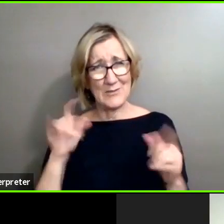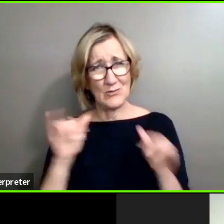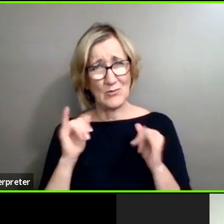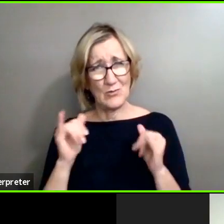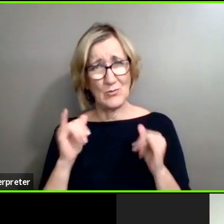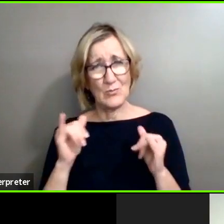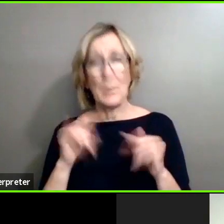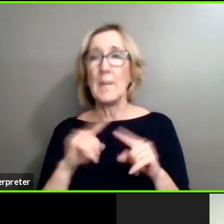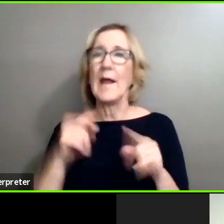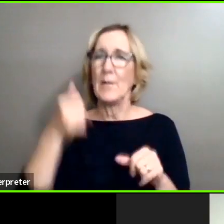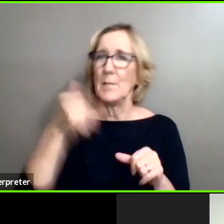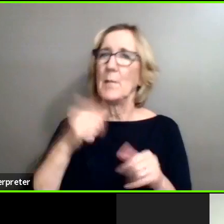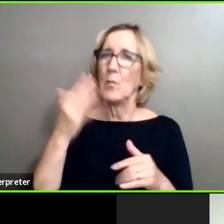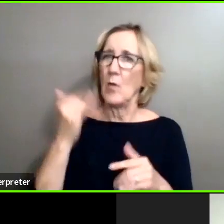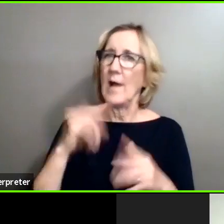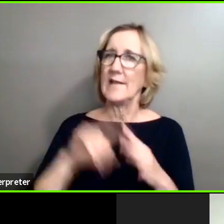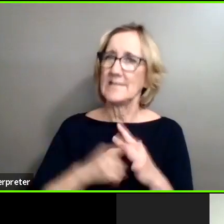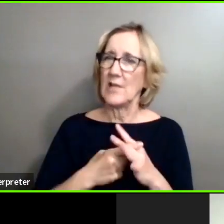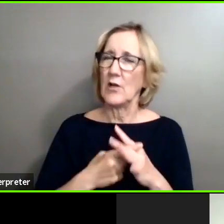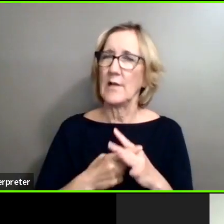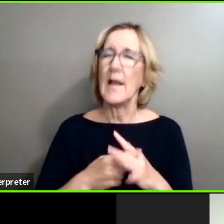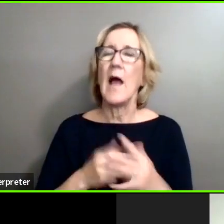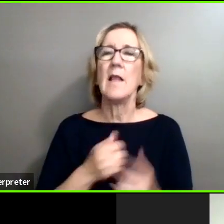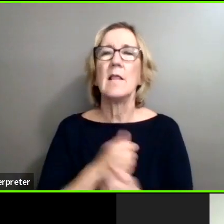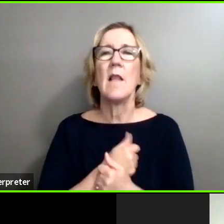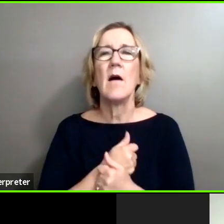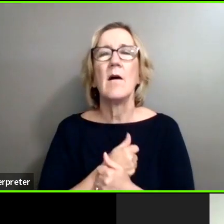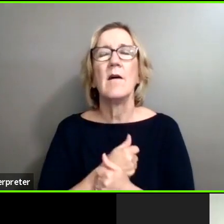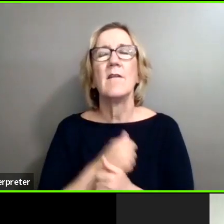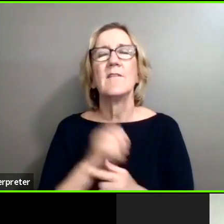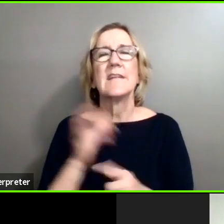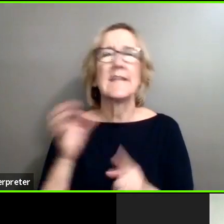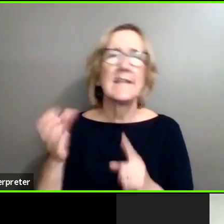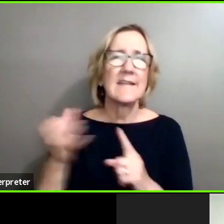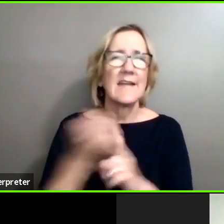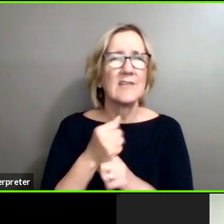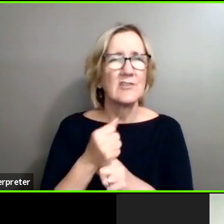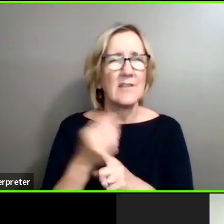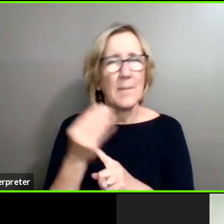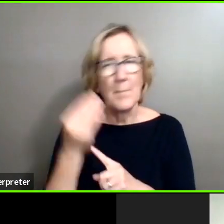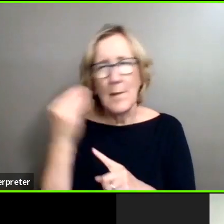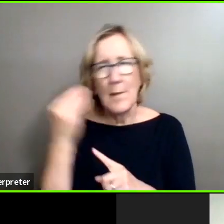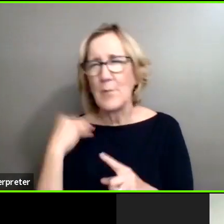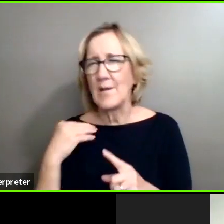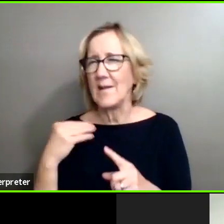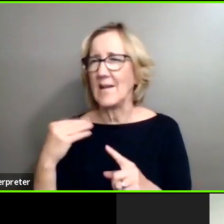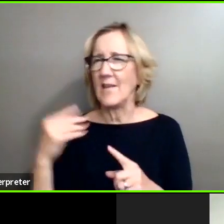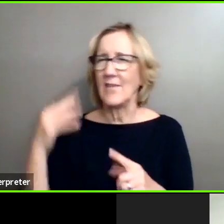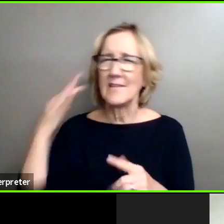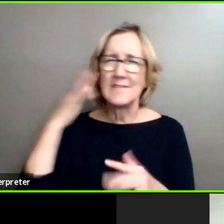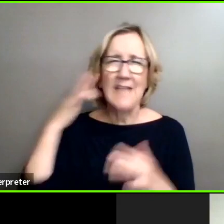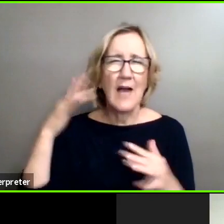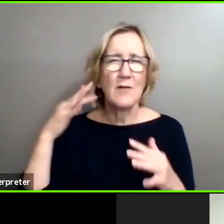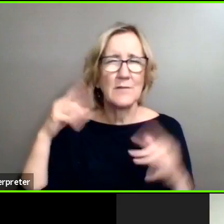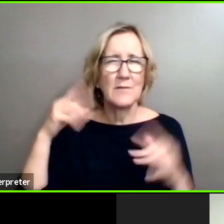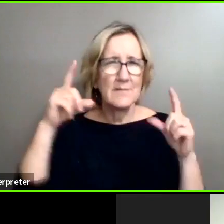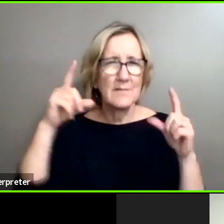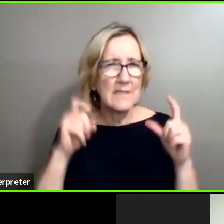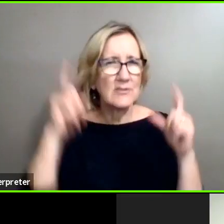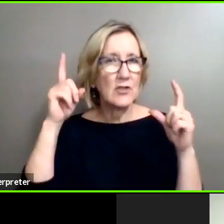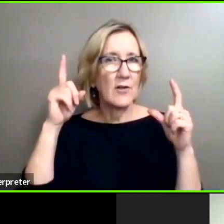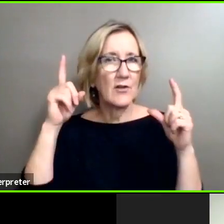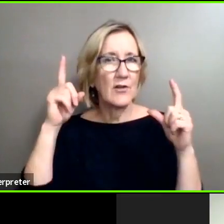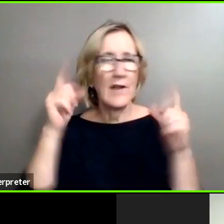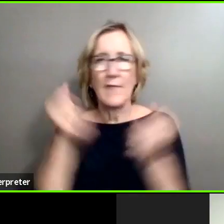started doing it. I loved capturing the memories. I loved the sound of the shutter. All those things are the things that made me keep going